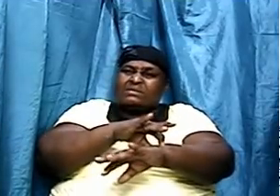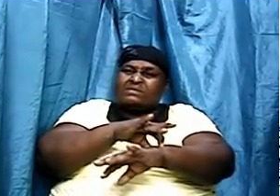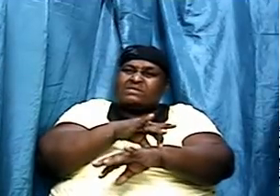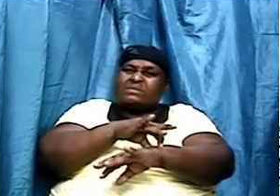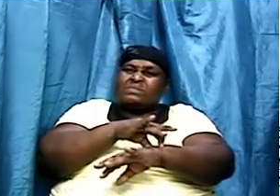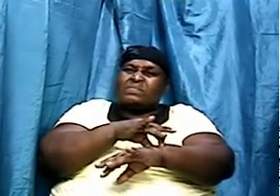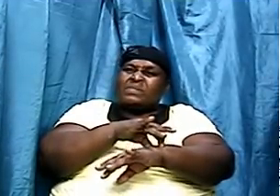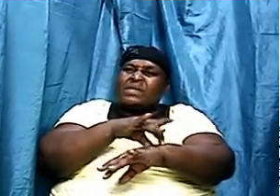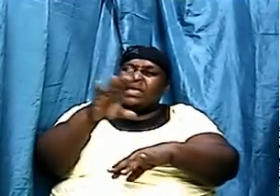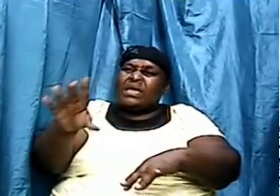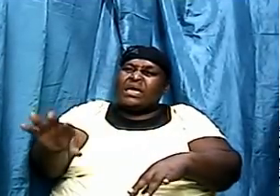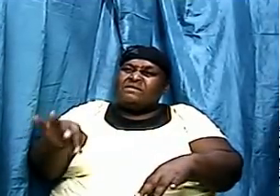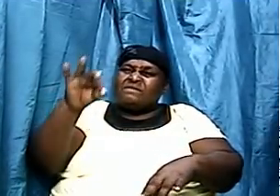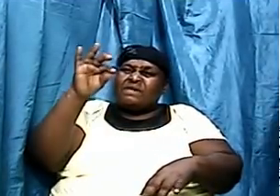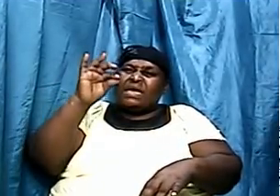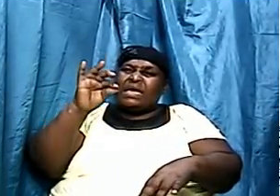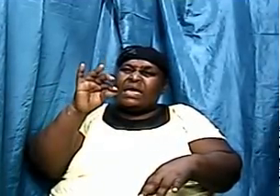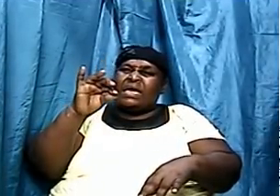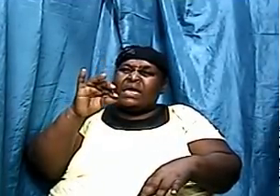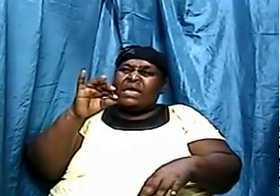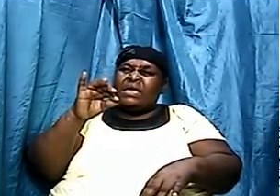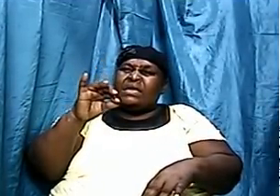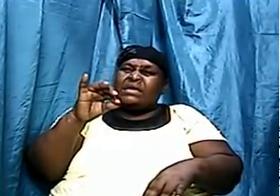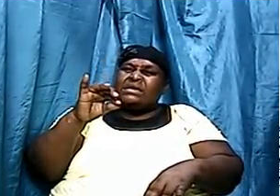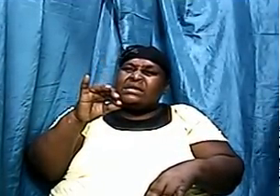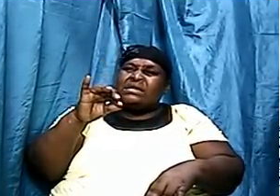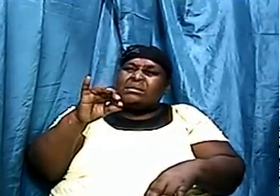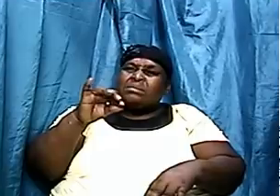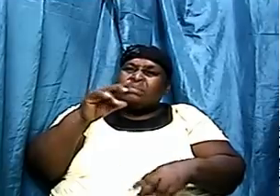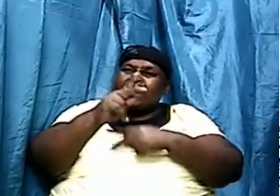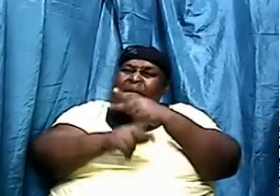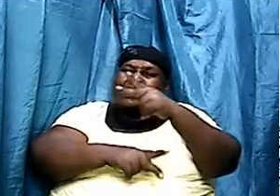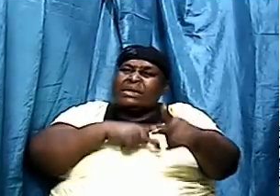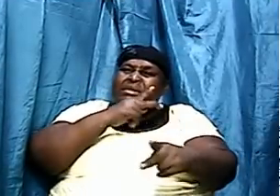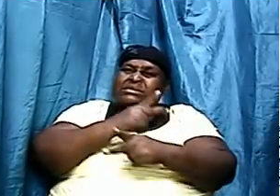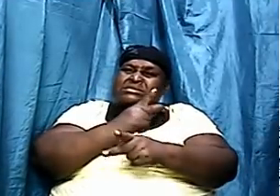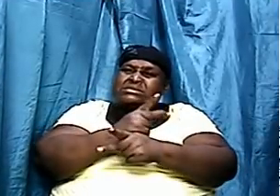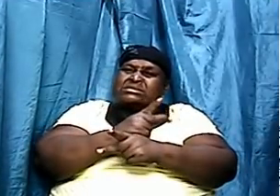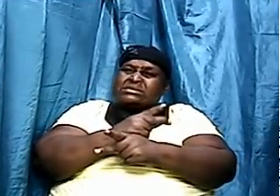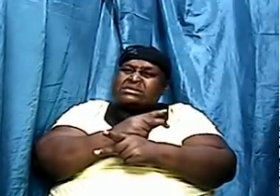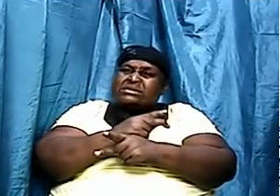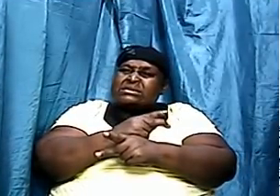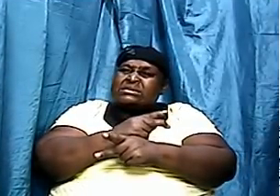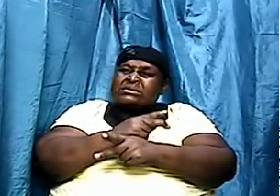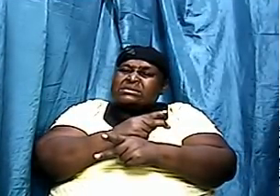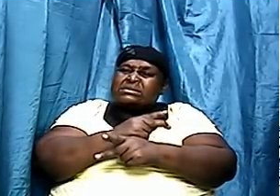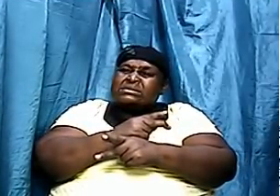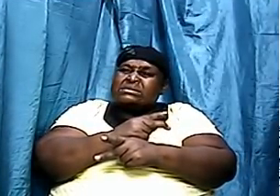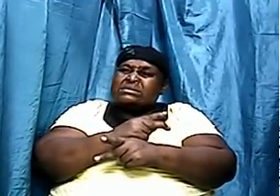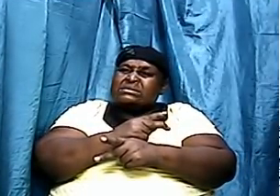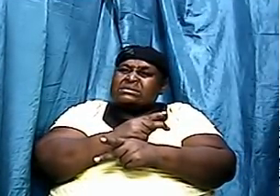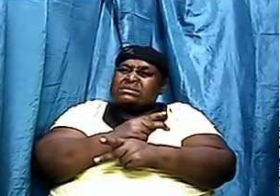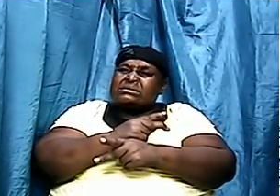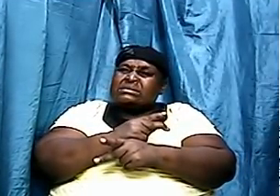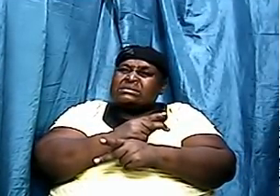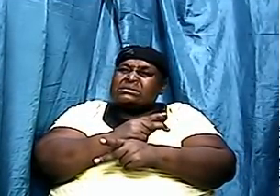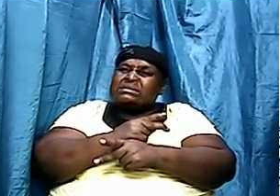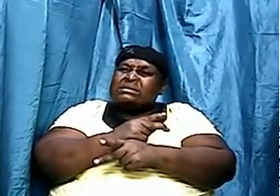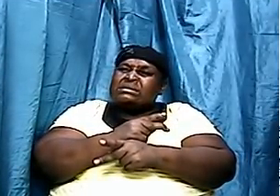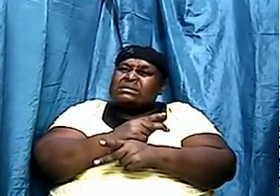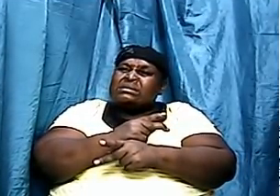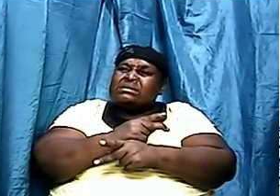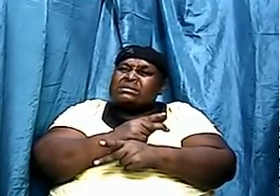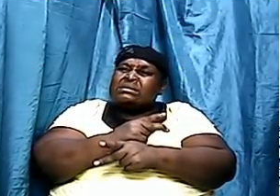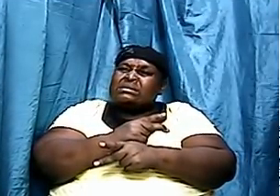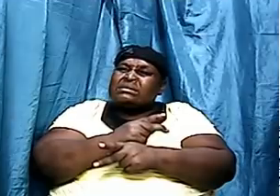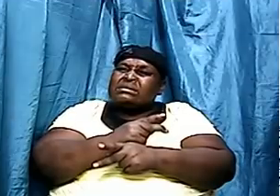within a particular spot they forgot the term zone I forgot the term that they use but it meets